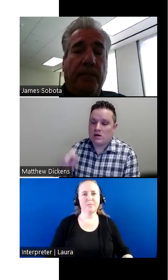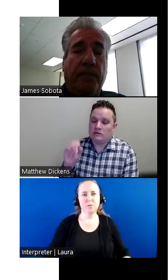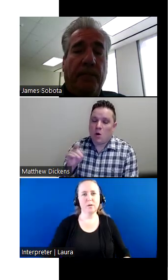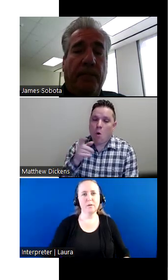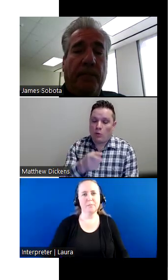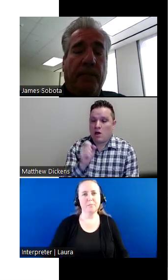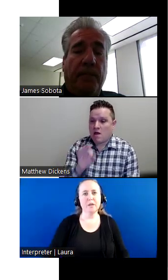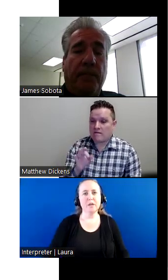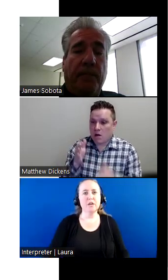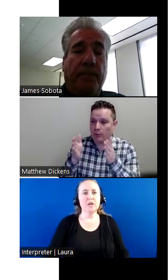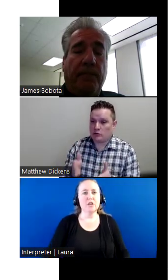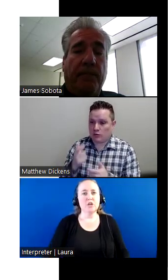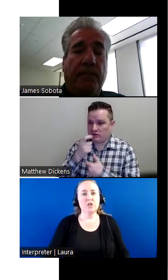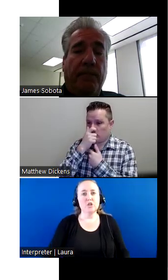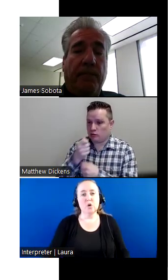Okay.